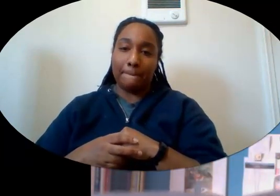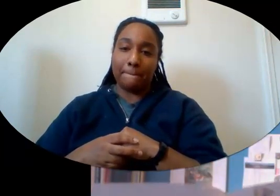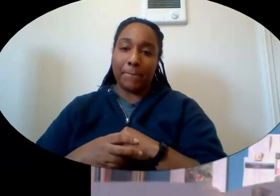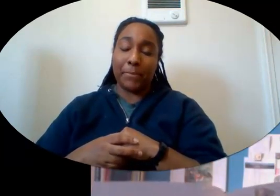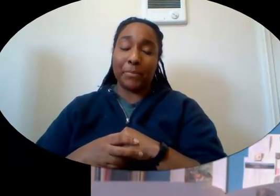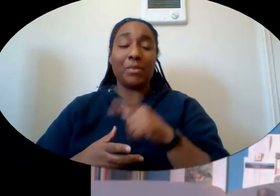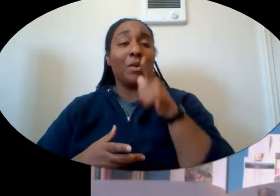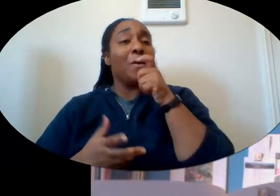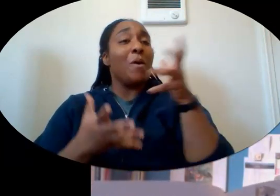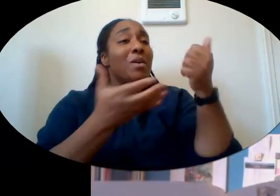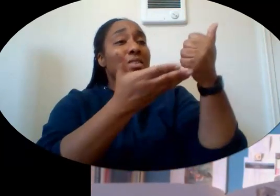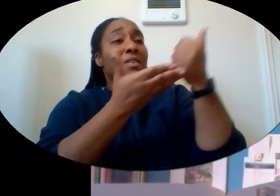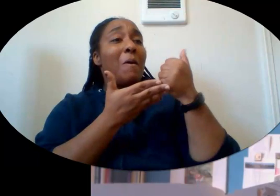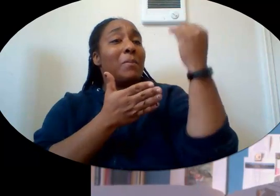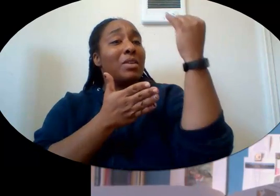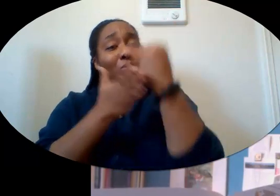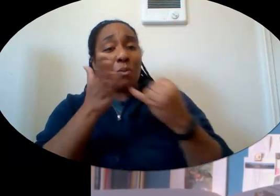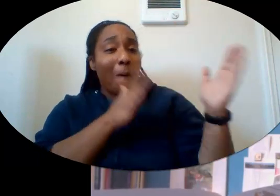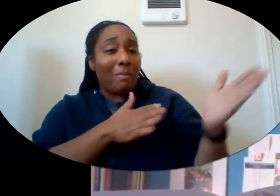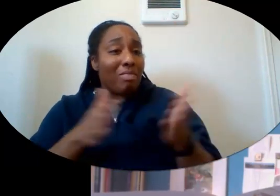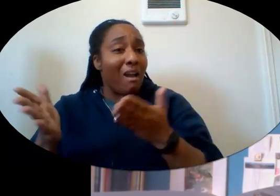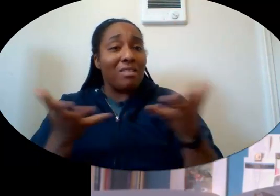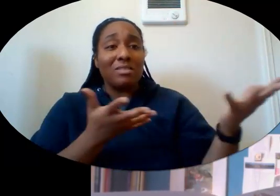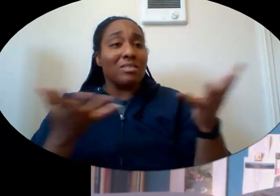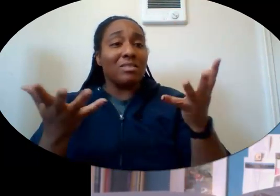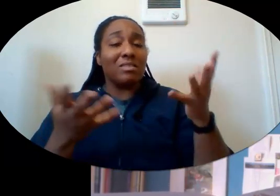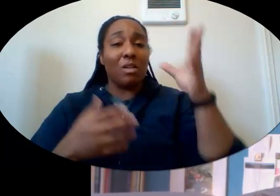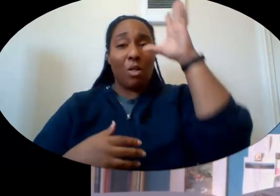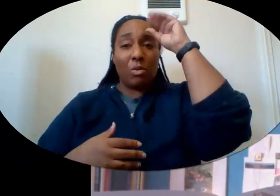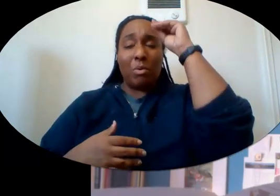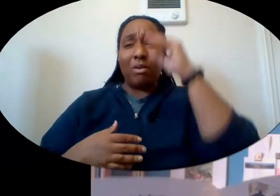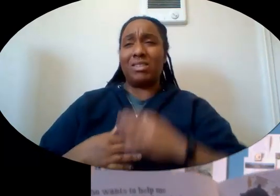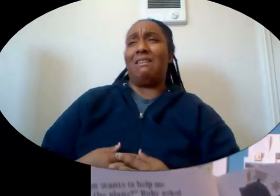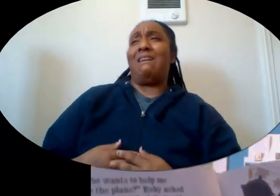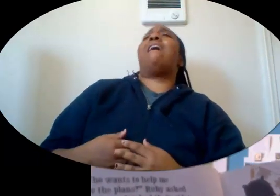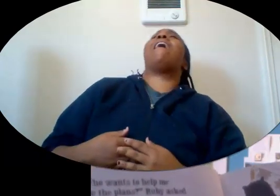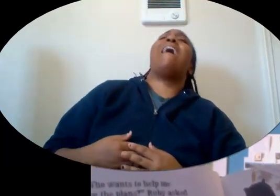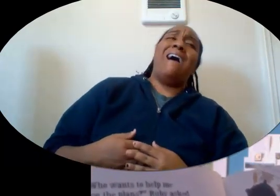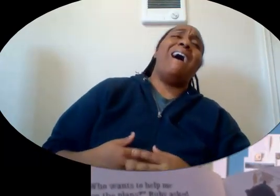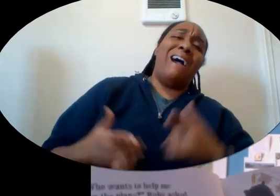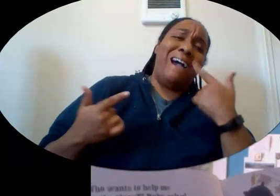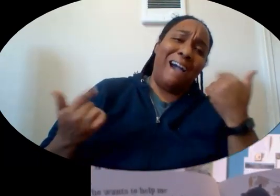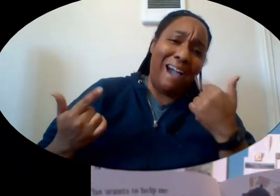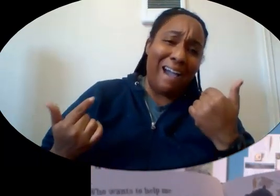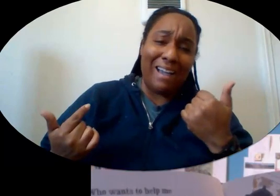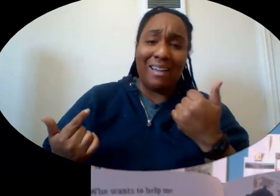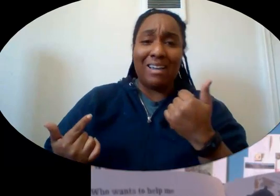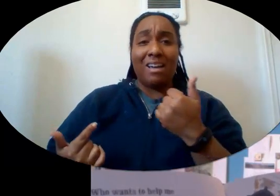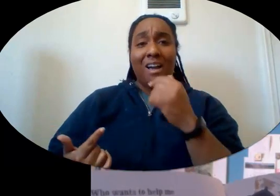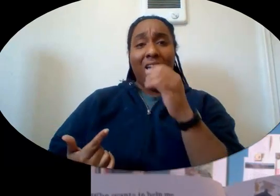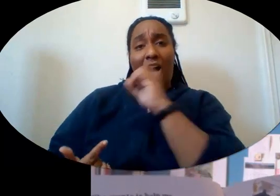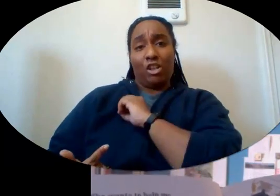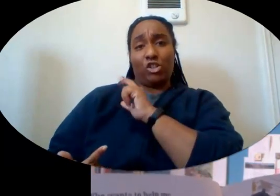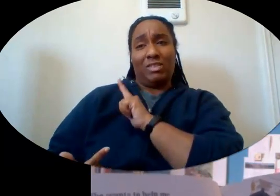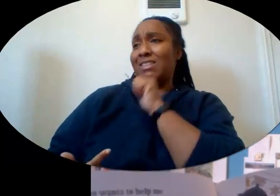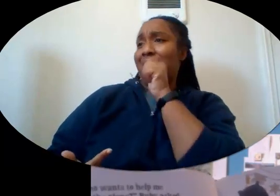Who wants to help me draw the plans? Ruby asked. The boys clutched their sides and howled with laughter. Not me, said Oscar